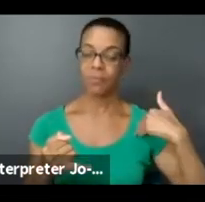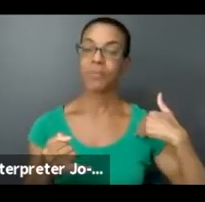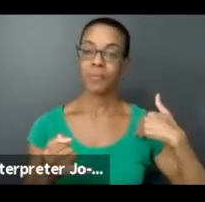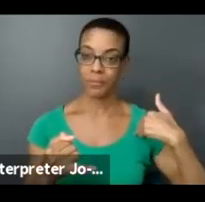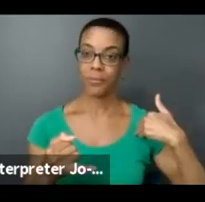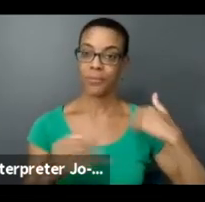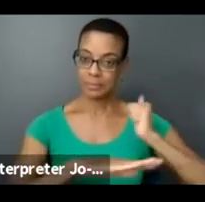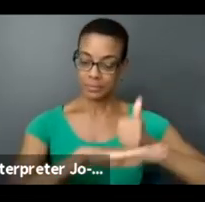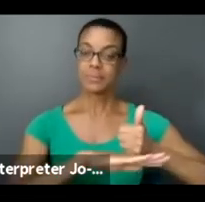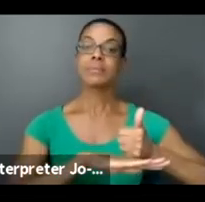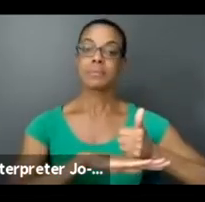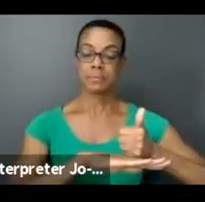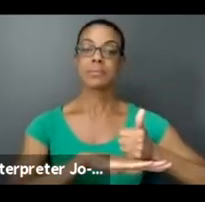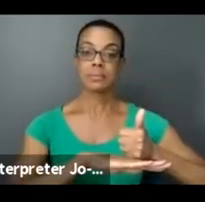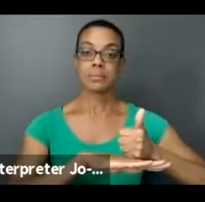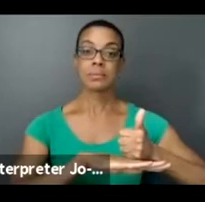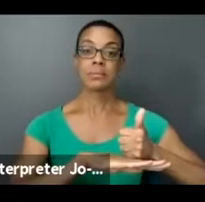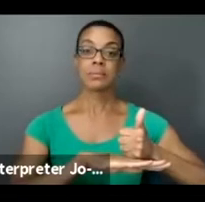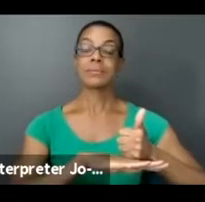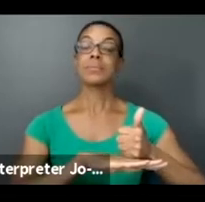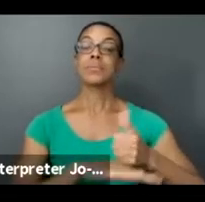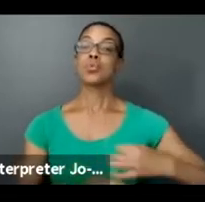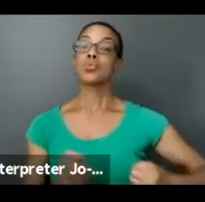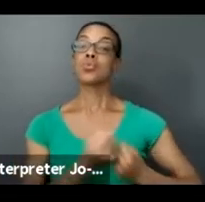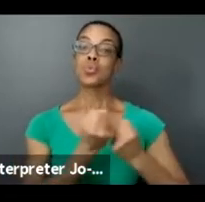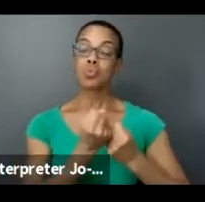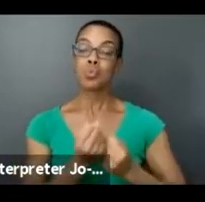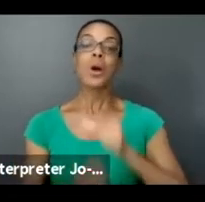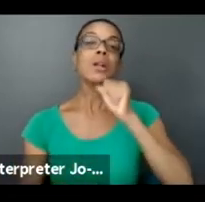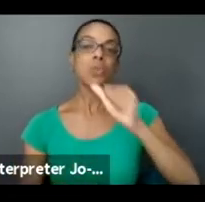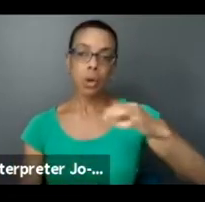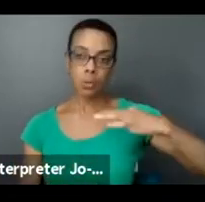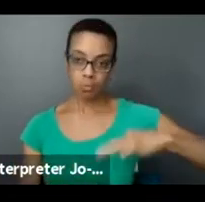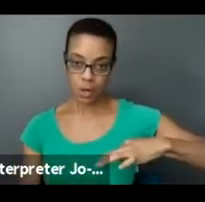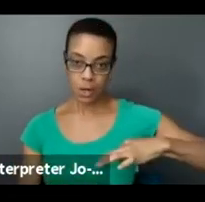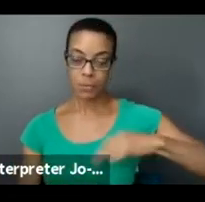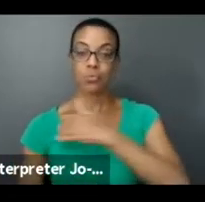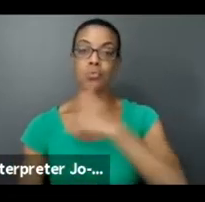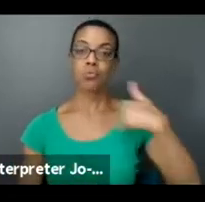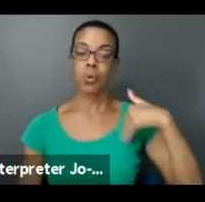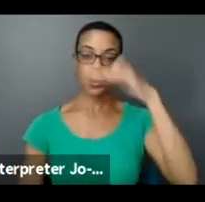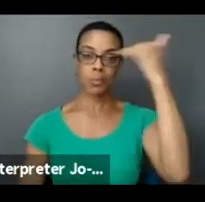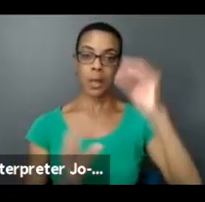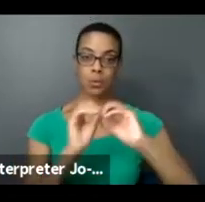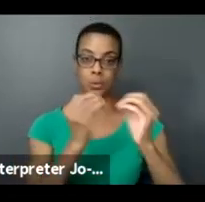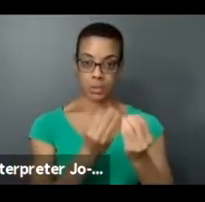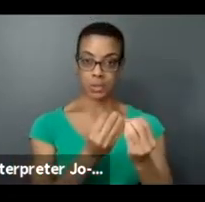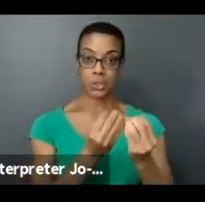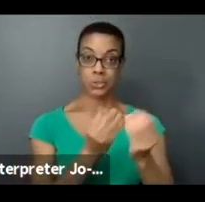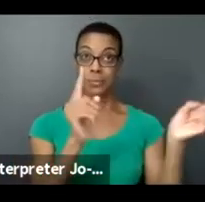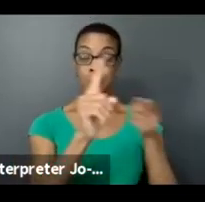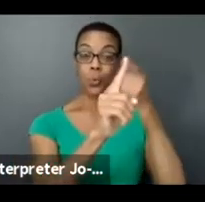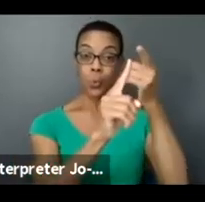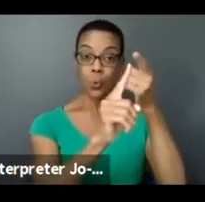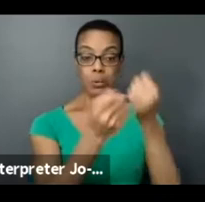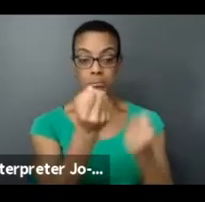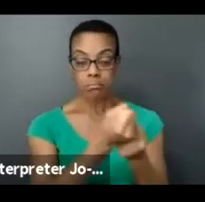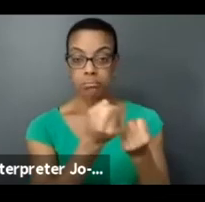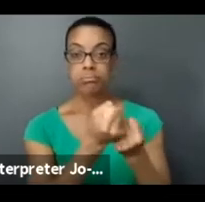going to be supporting non-profit Toronto Black arts organizations, and it's intended to support the development,